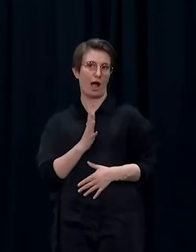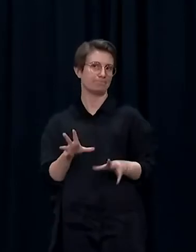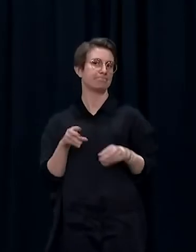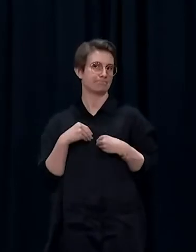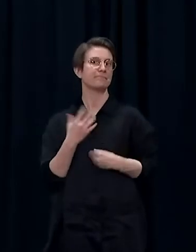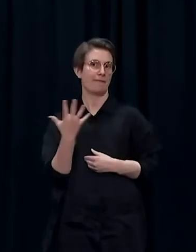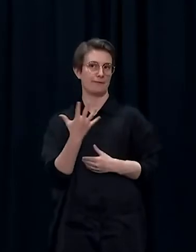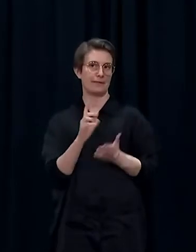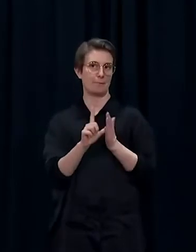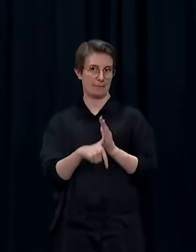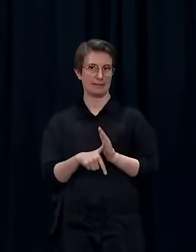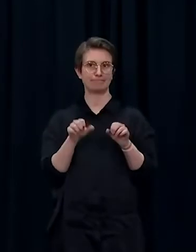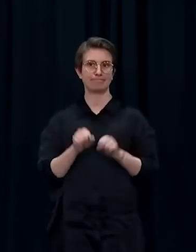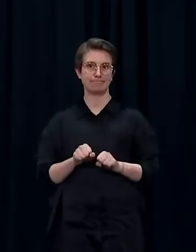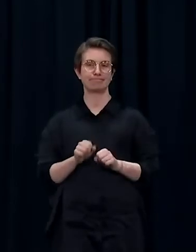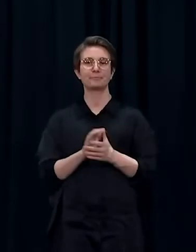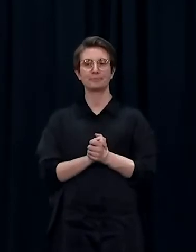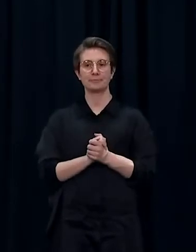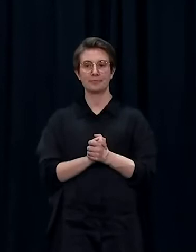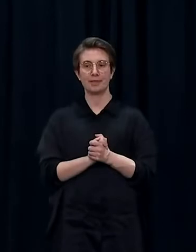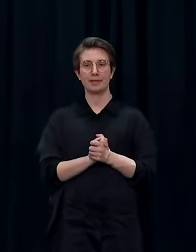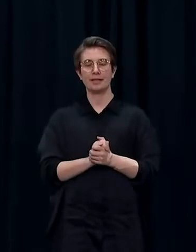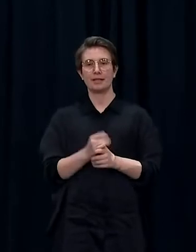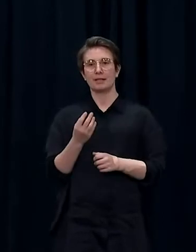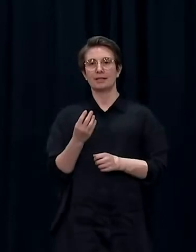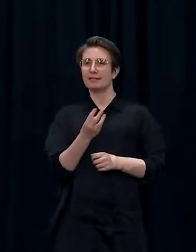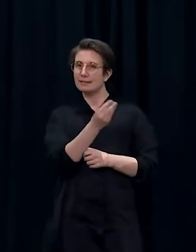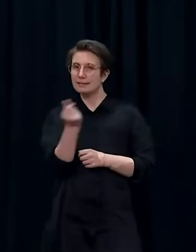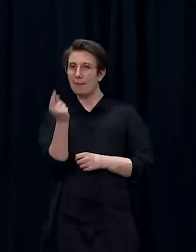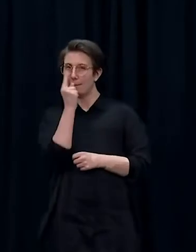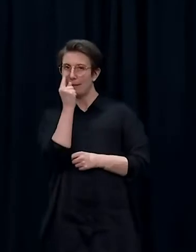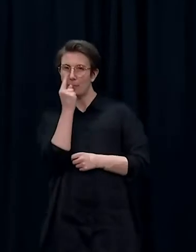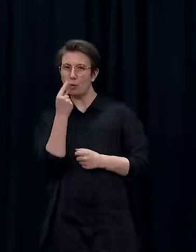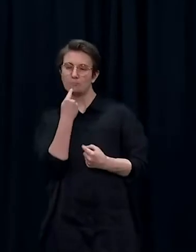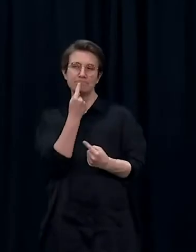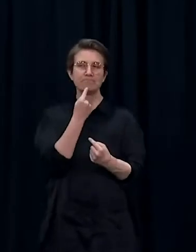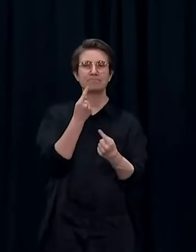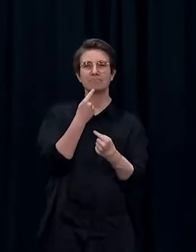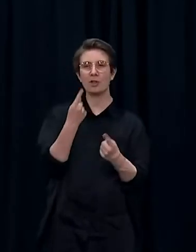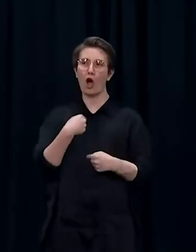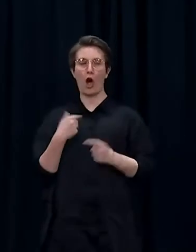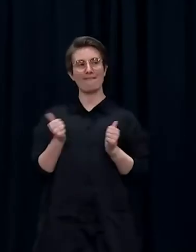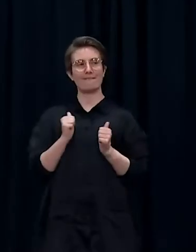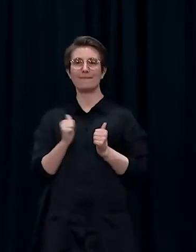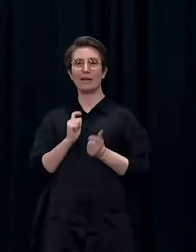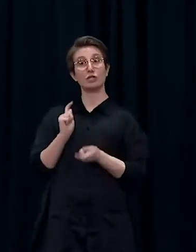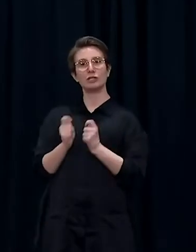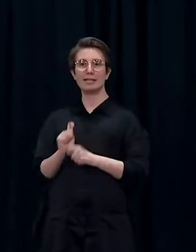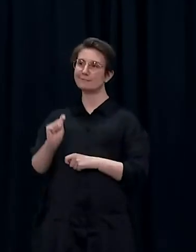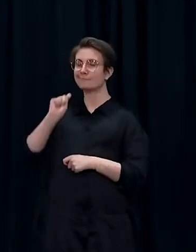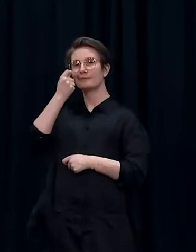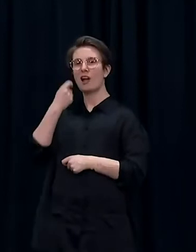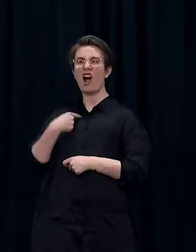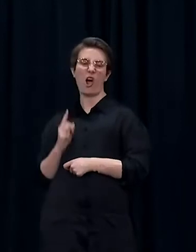vaccination after or while a test or while on the way home or while waiting for a test result. Please don't.